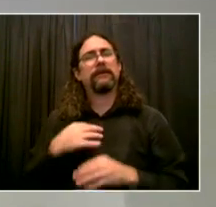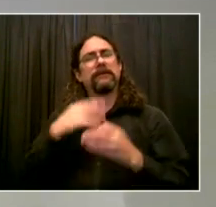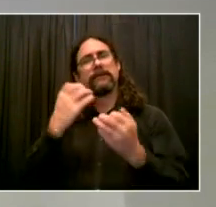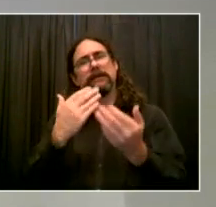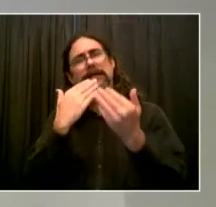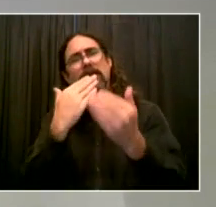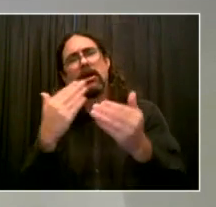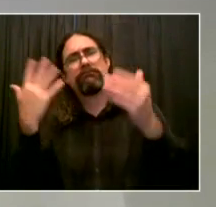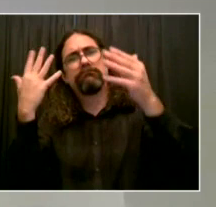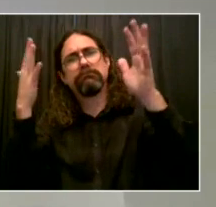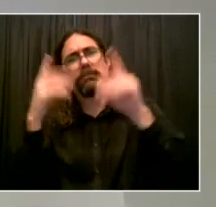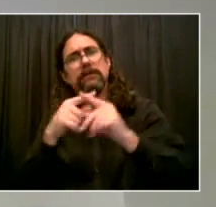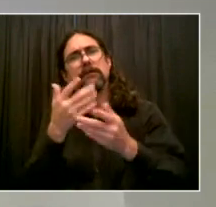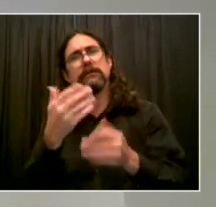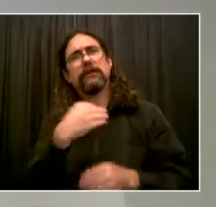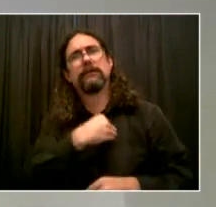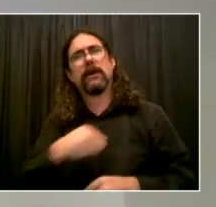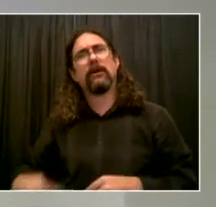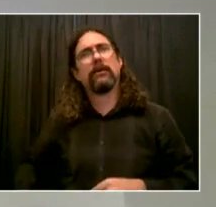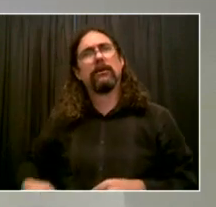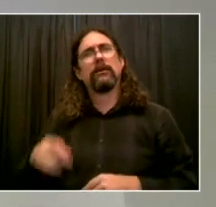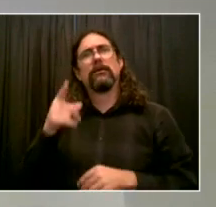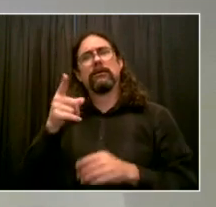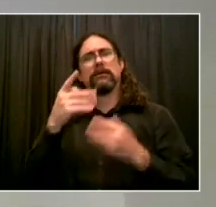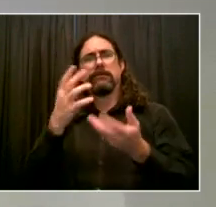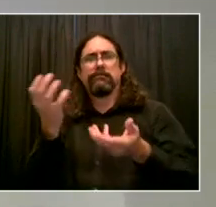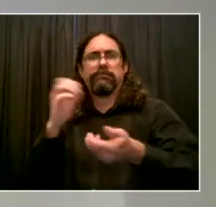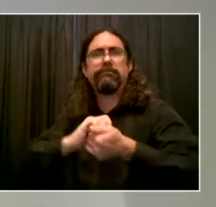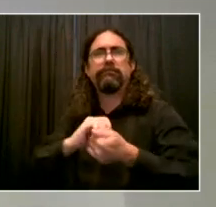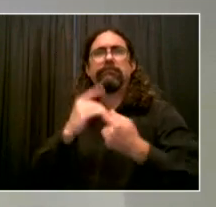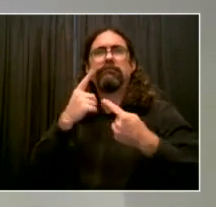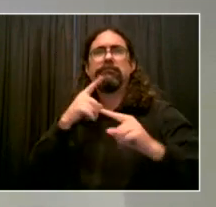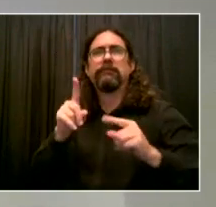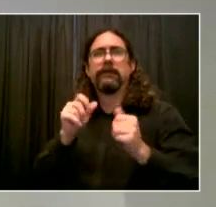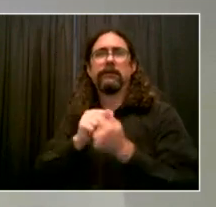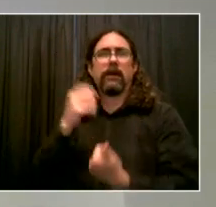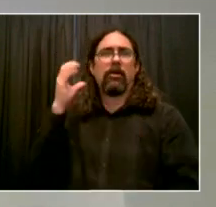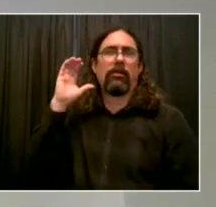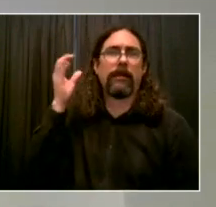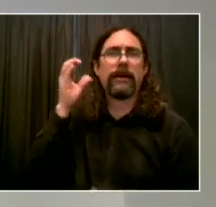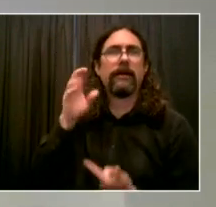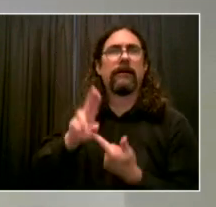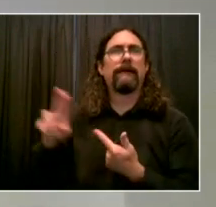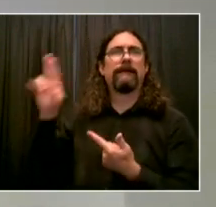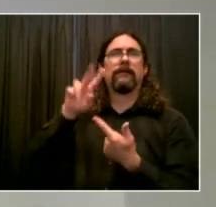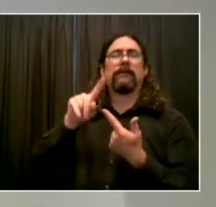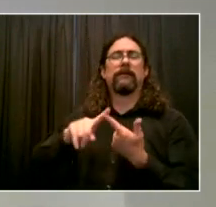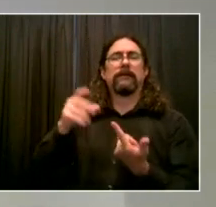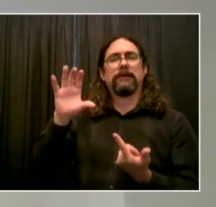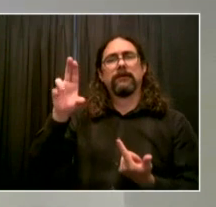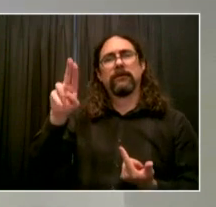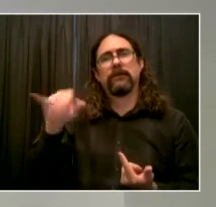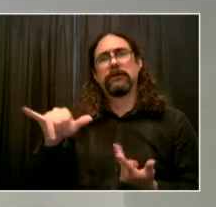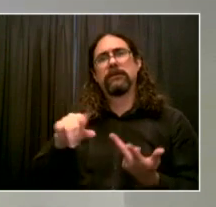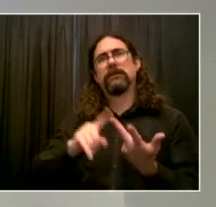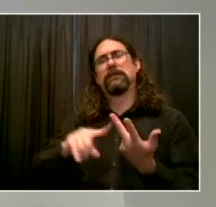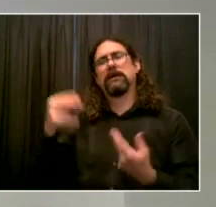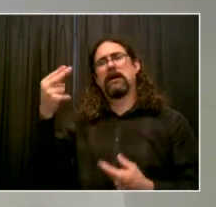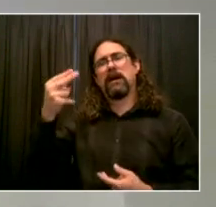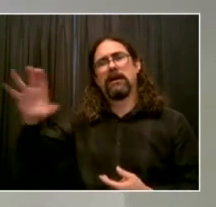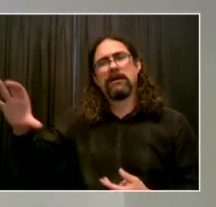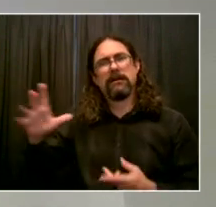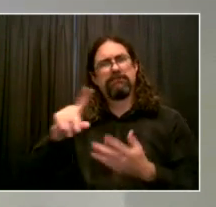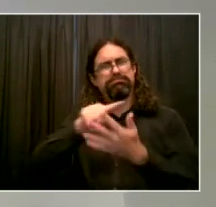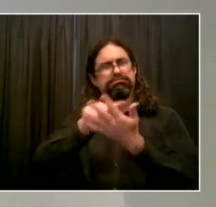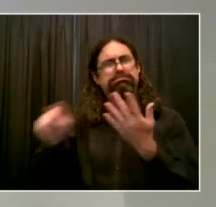University, CUNY and all the participating partners and community members for their dedication